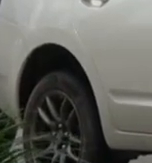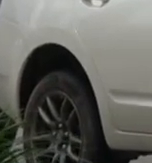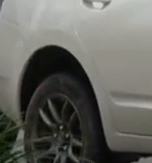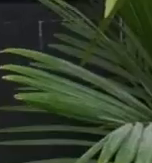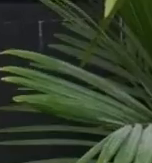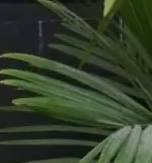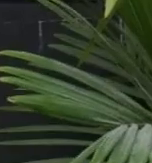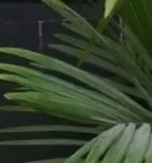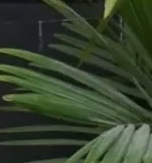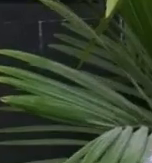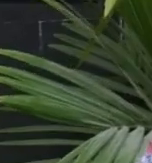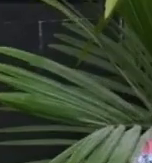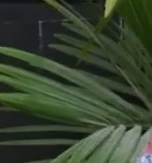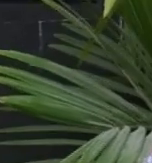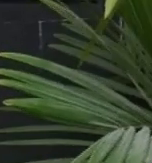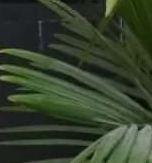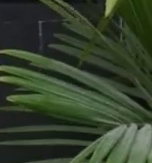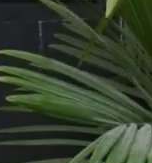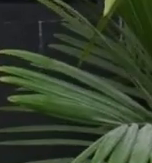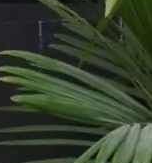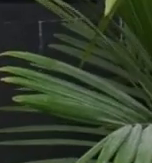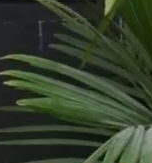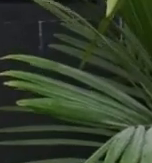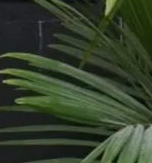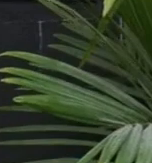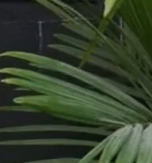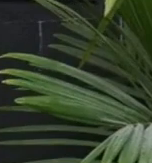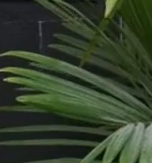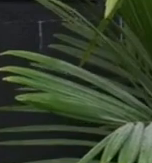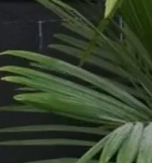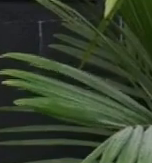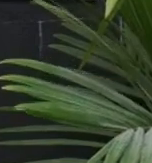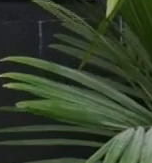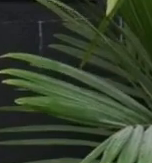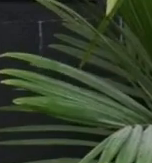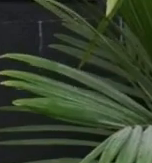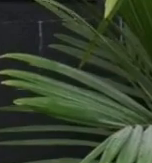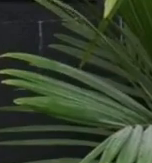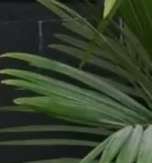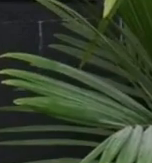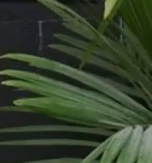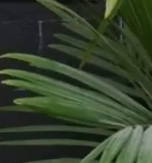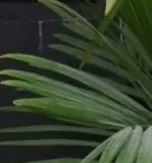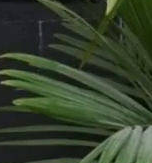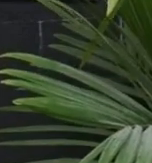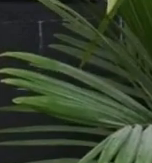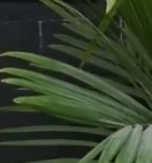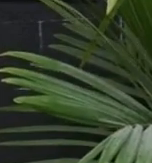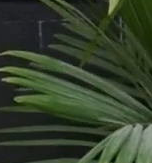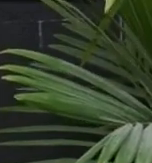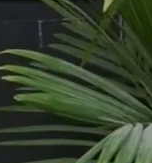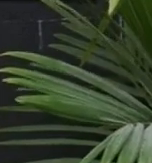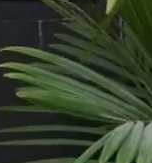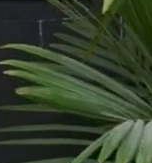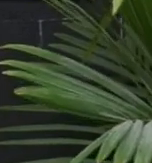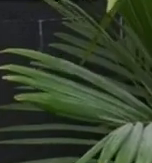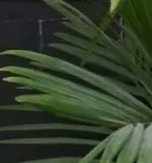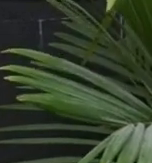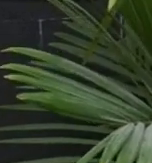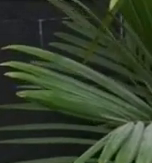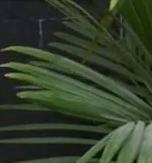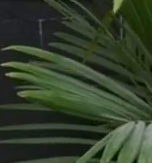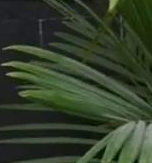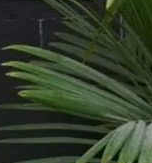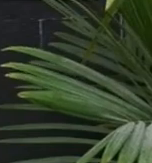vehicles. Just because of this COVID-19, plenty of people are being laid off. And now they're making good money, I mean easy